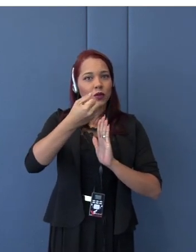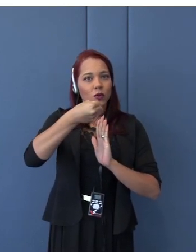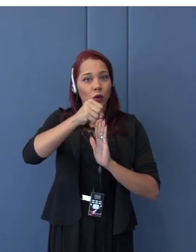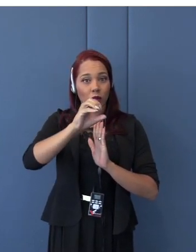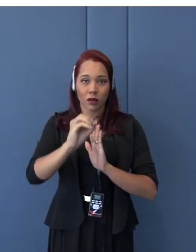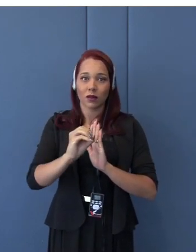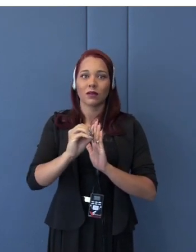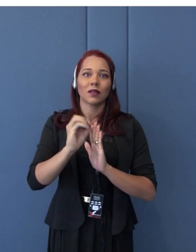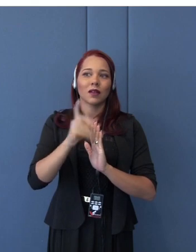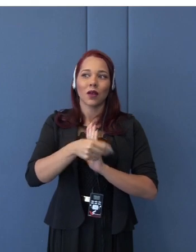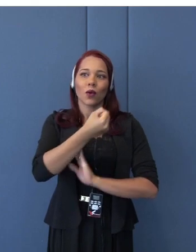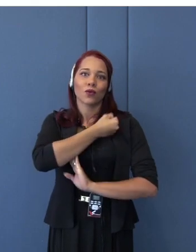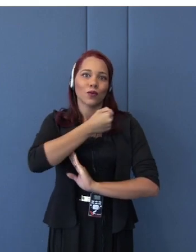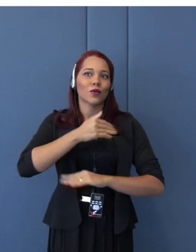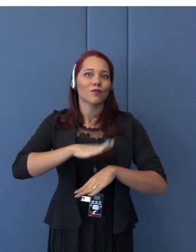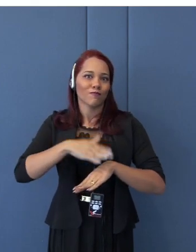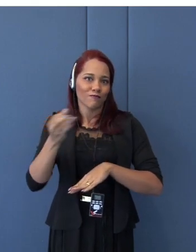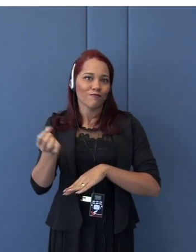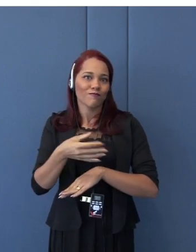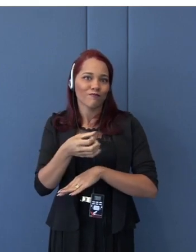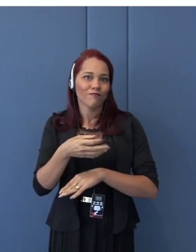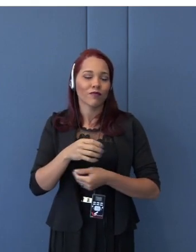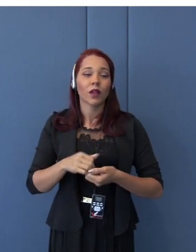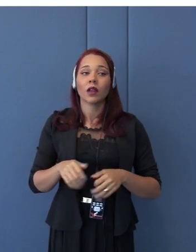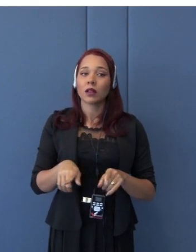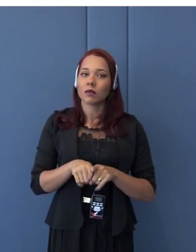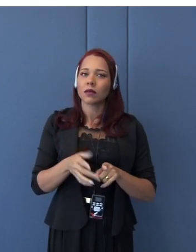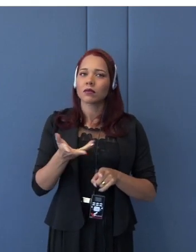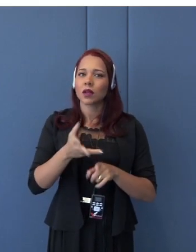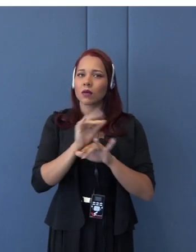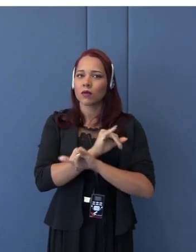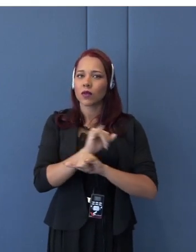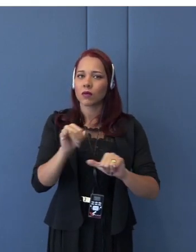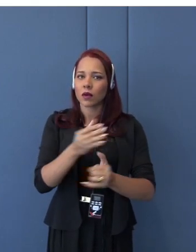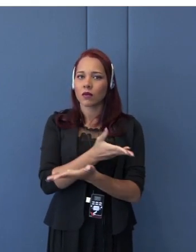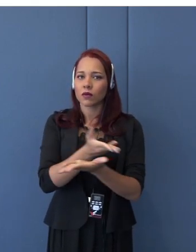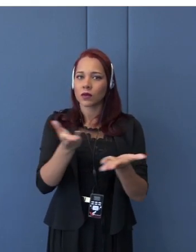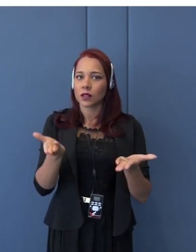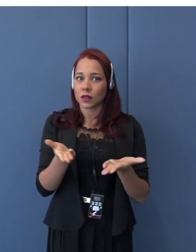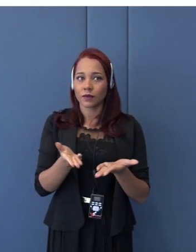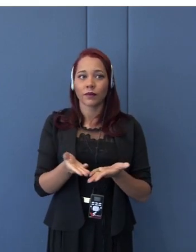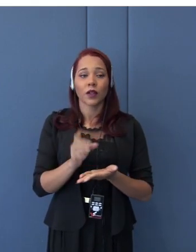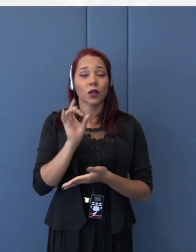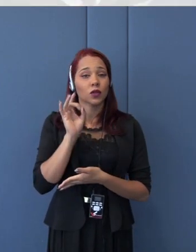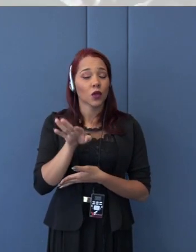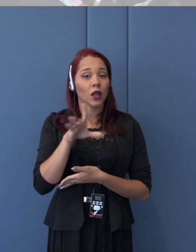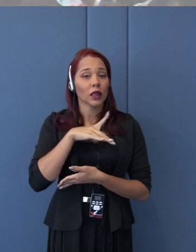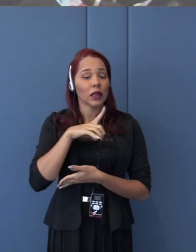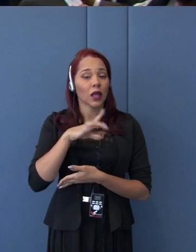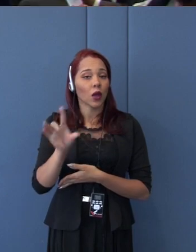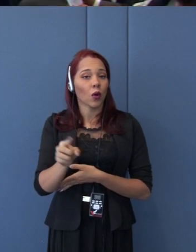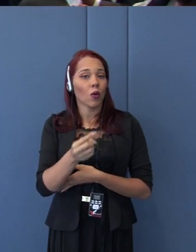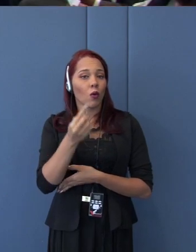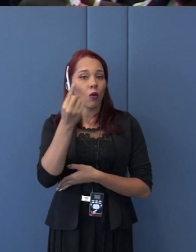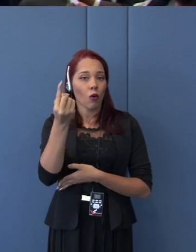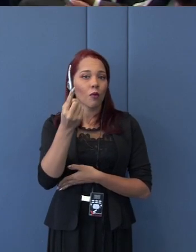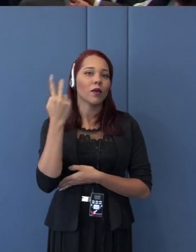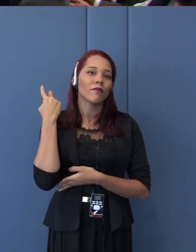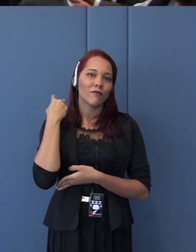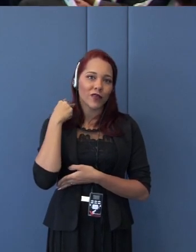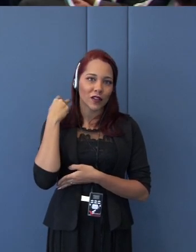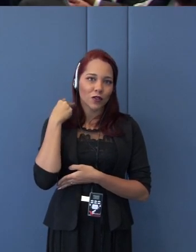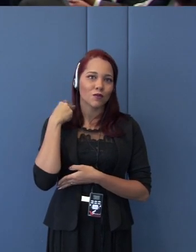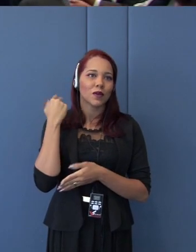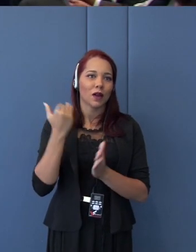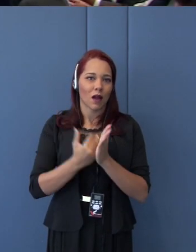I'd like to also inform you that there's only one additional victim. So, that makes